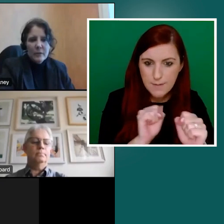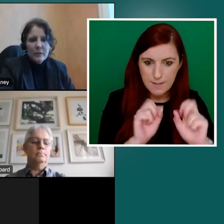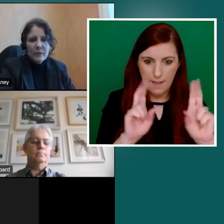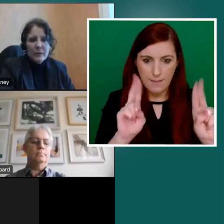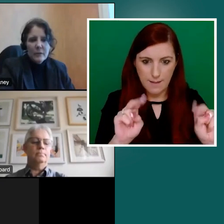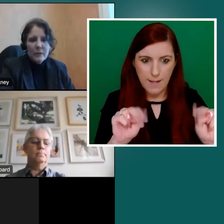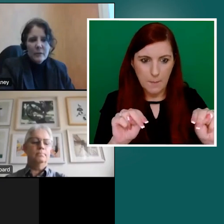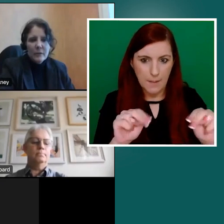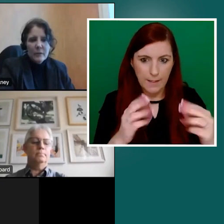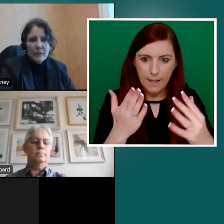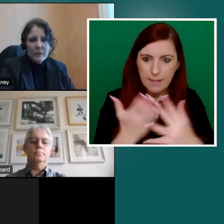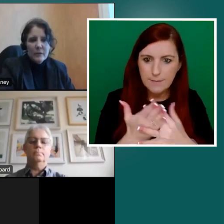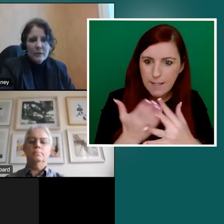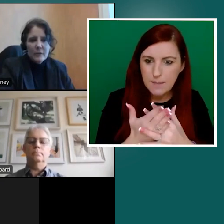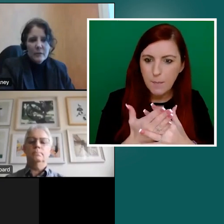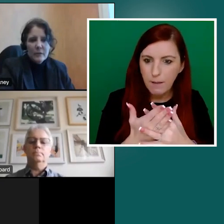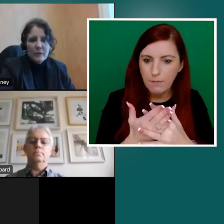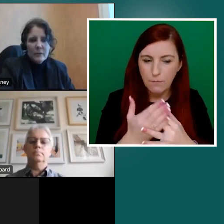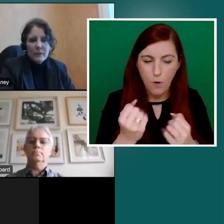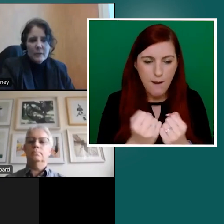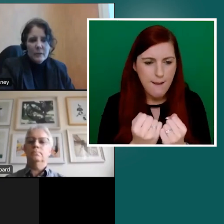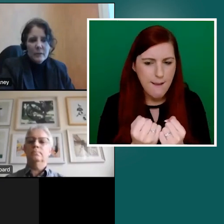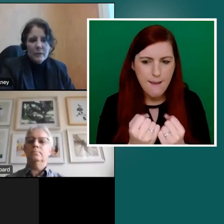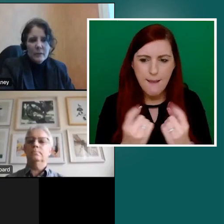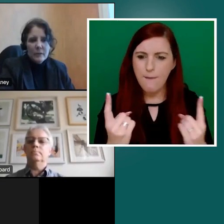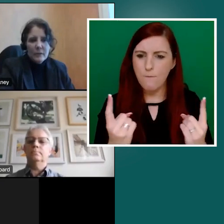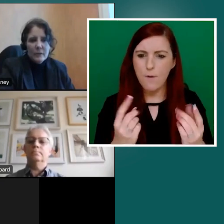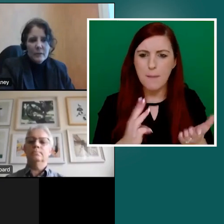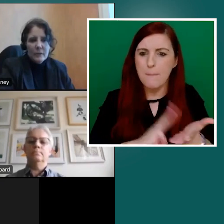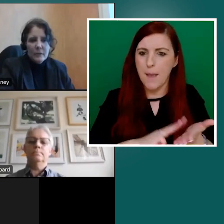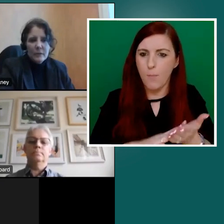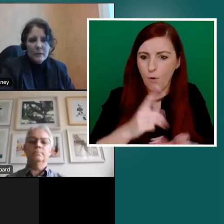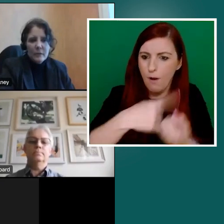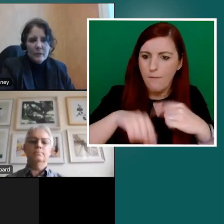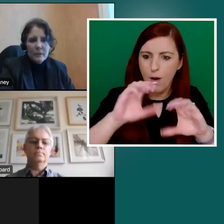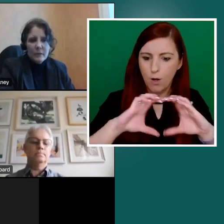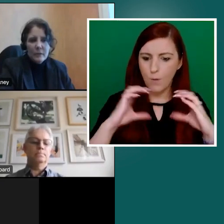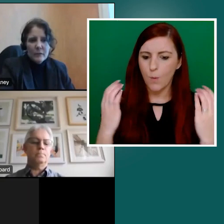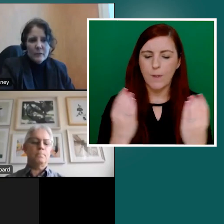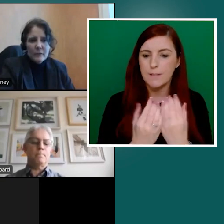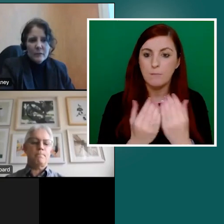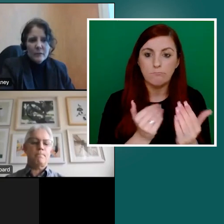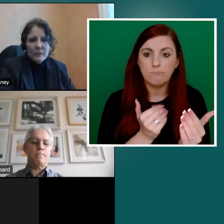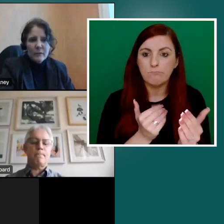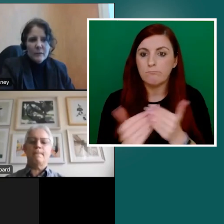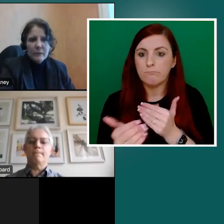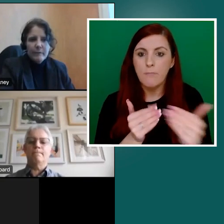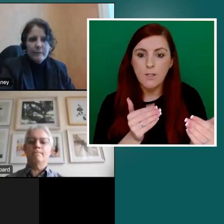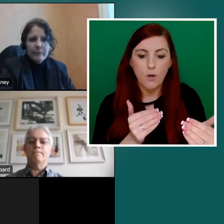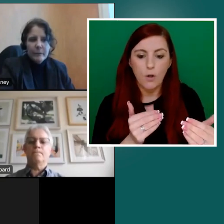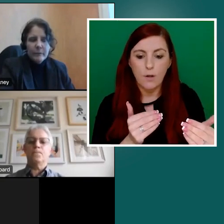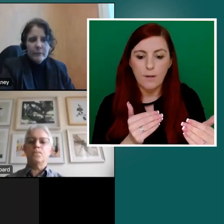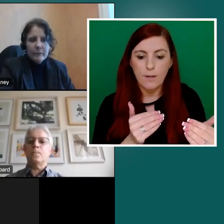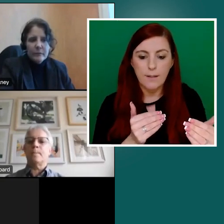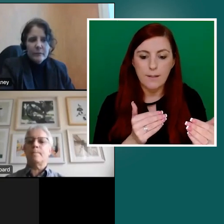be accessible to every member of our community, irrespective of their